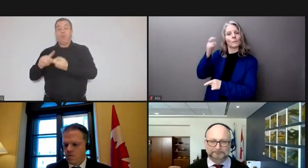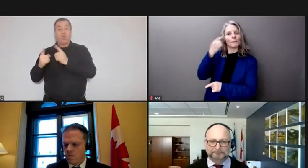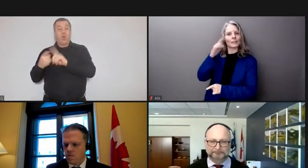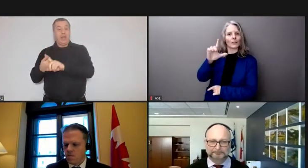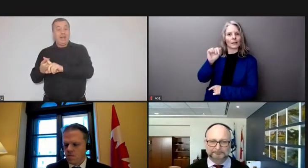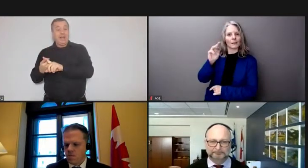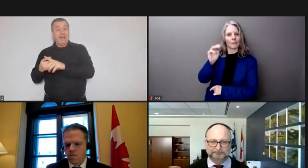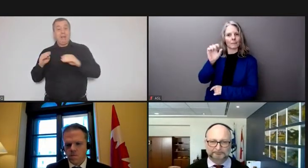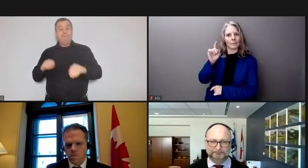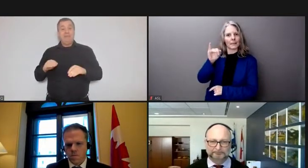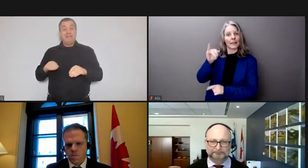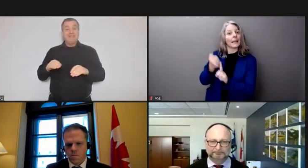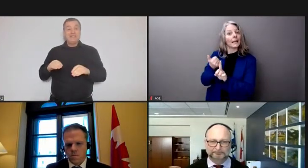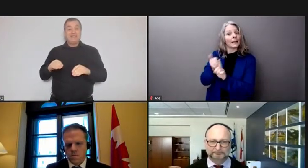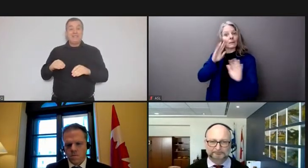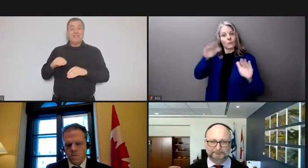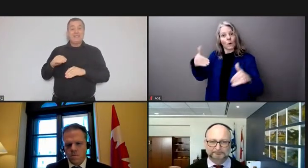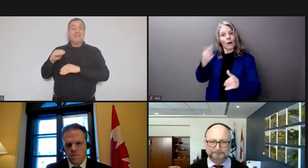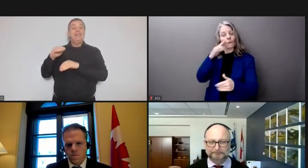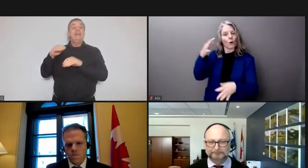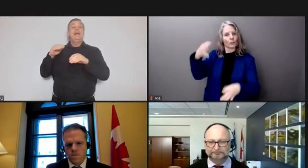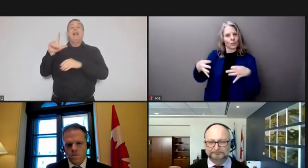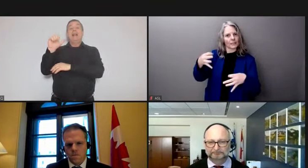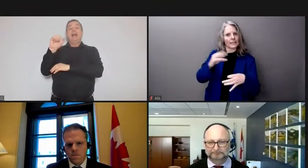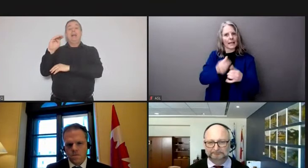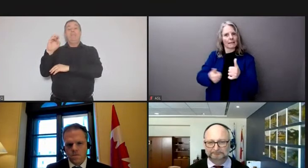the minister of justice and attorney general of canada